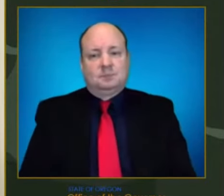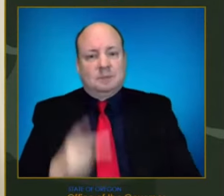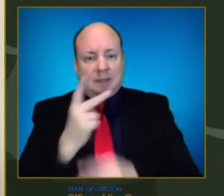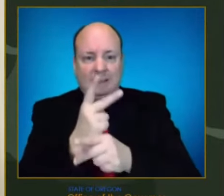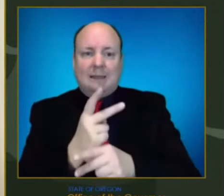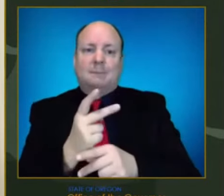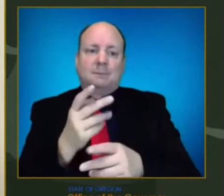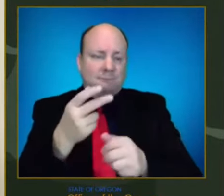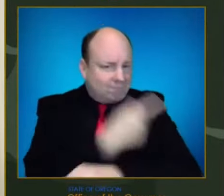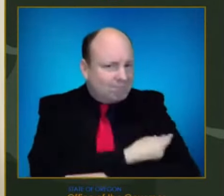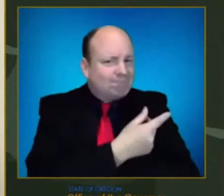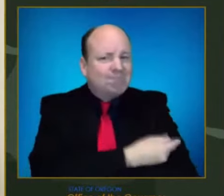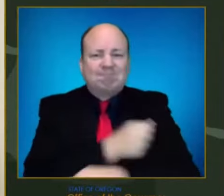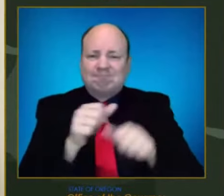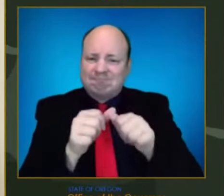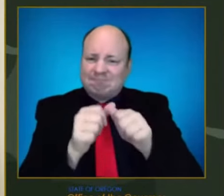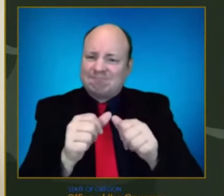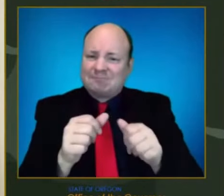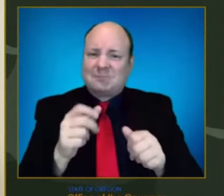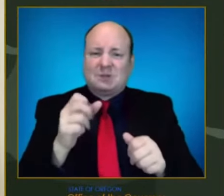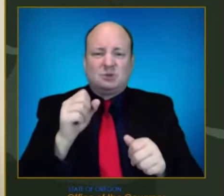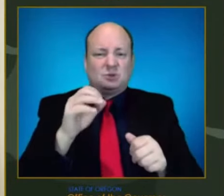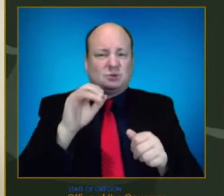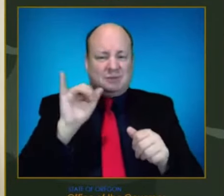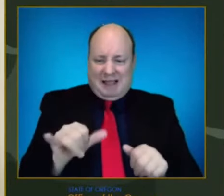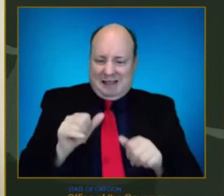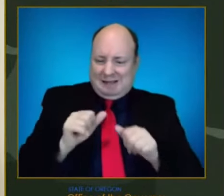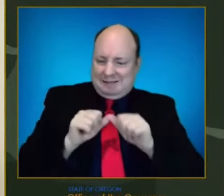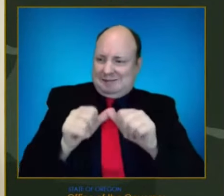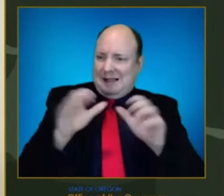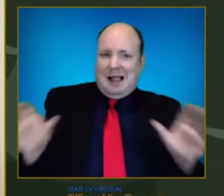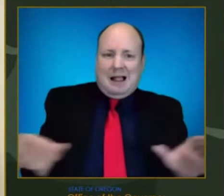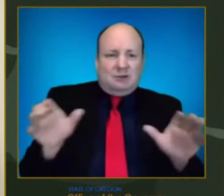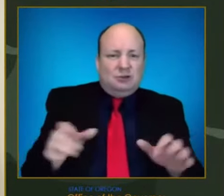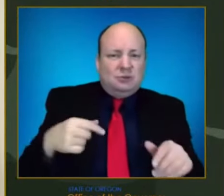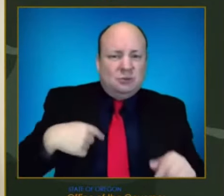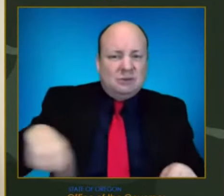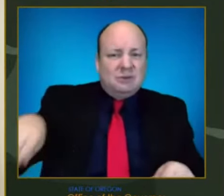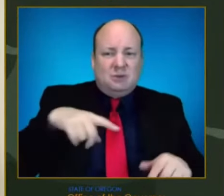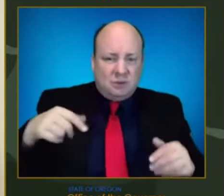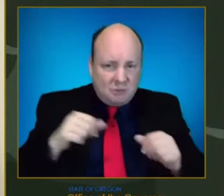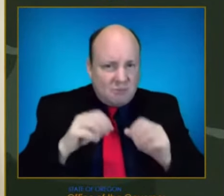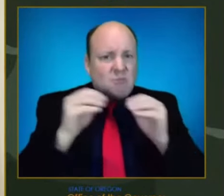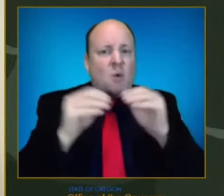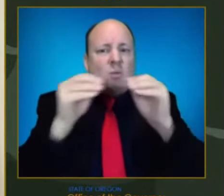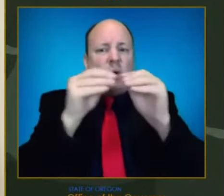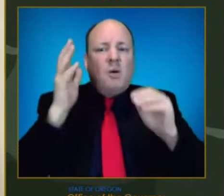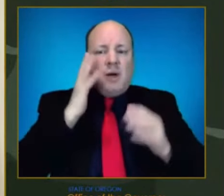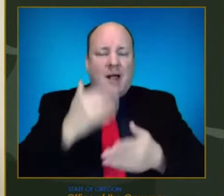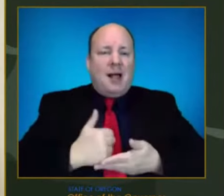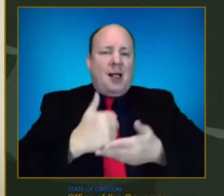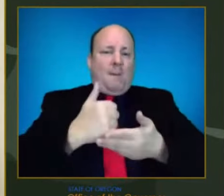These are the kinds of action steps that Oregonians can take that will have an immediate impact.